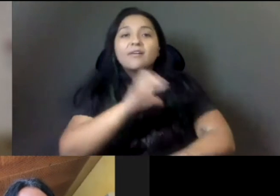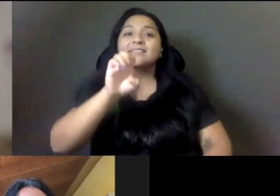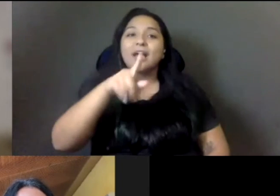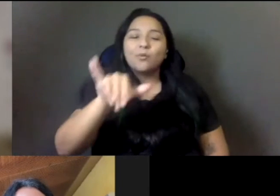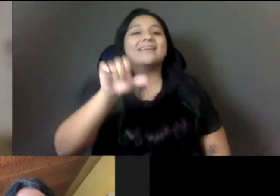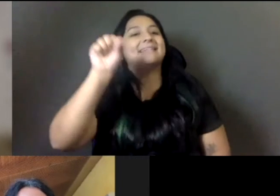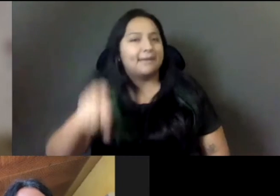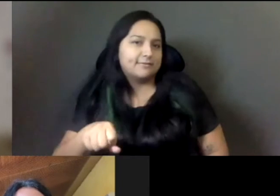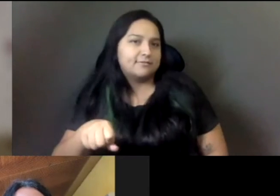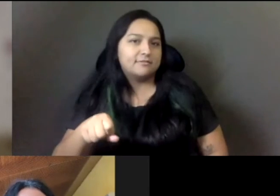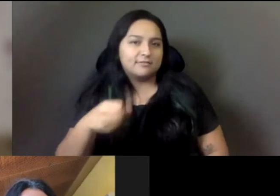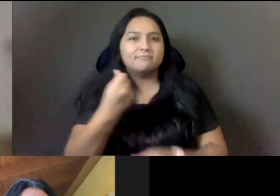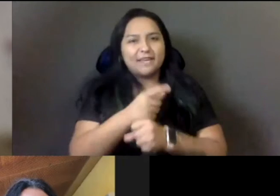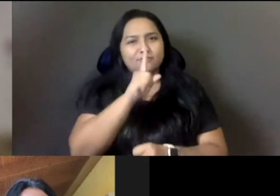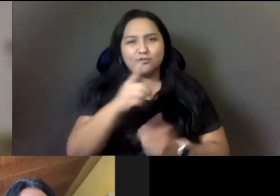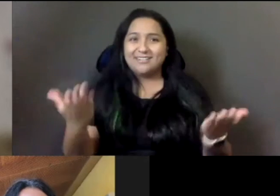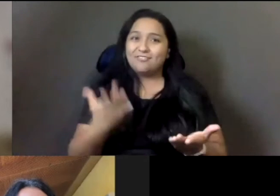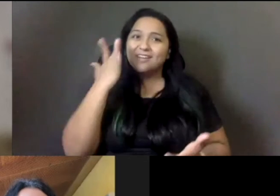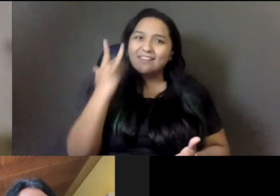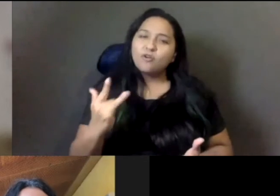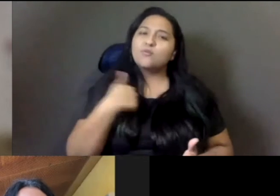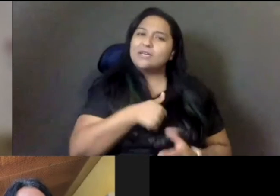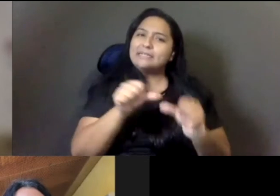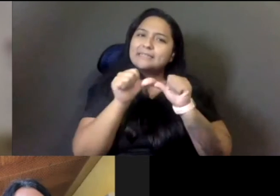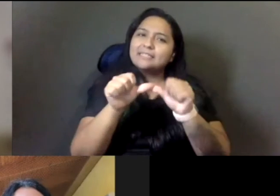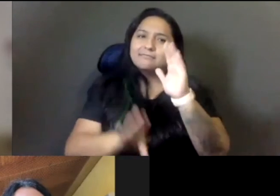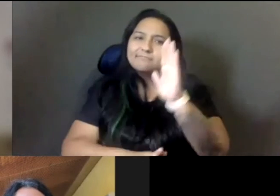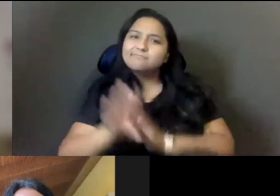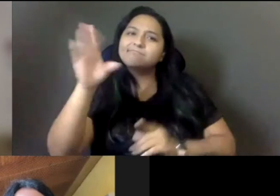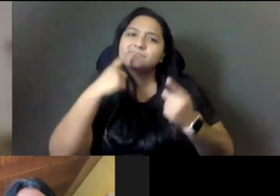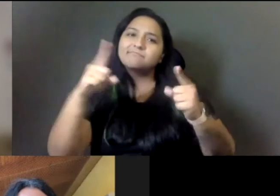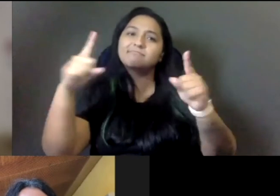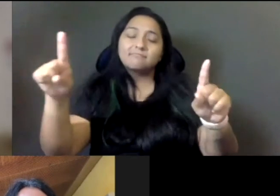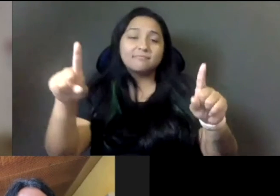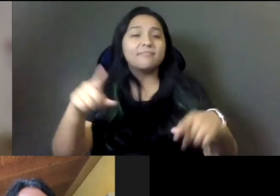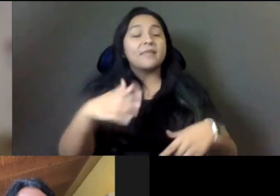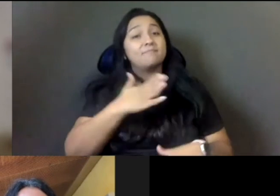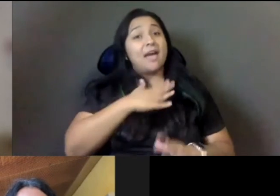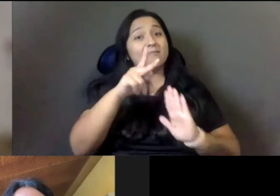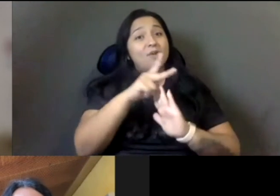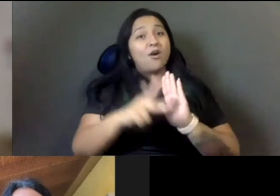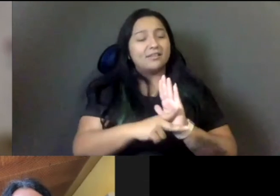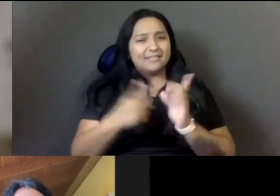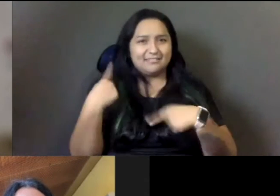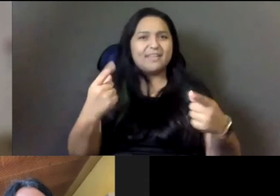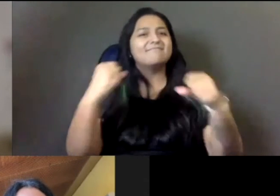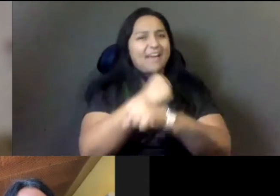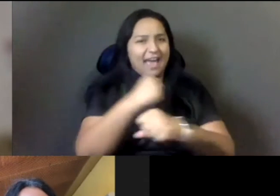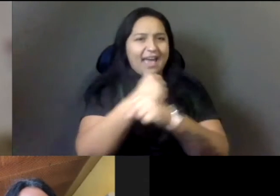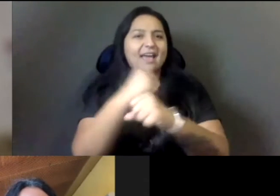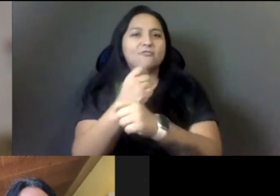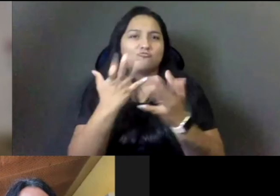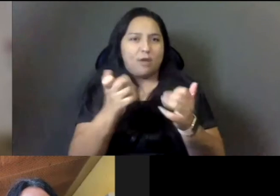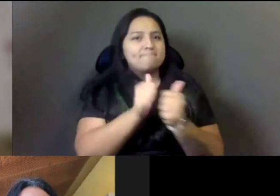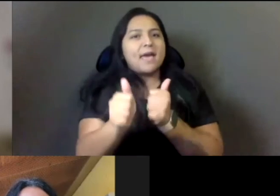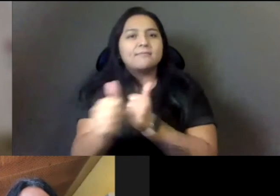can make sure that we thrive and that progressive policies that I am fighting for, I'm going to be able to partner up with Governor Newsom so our communities have a better